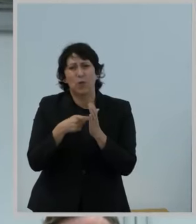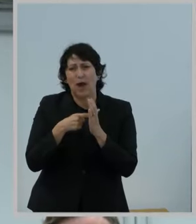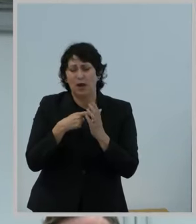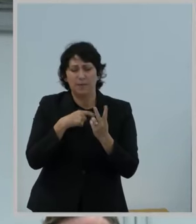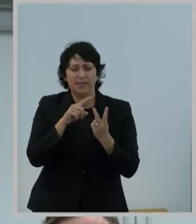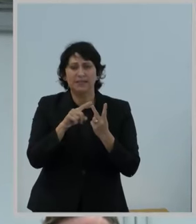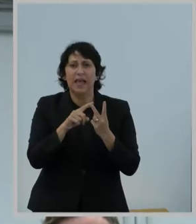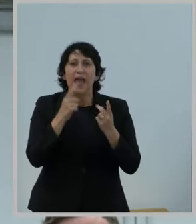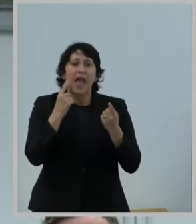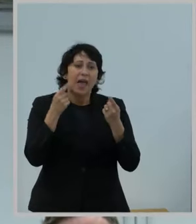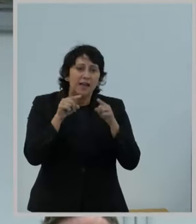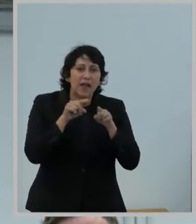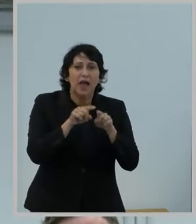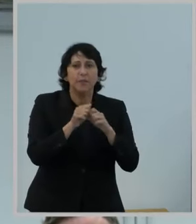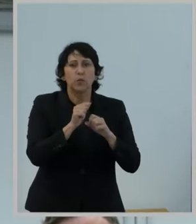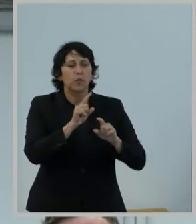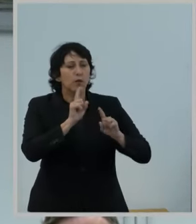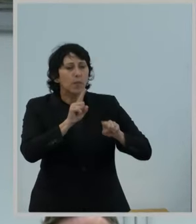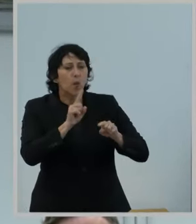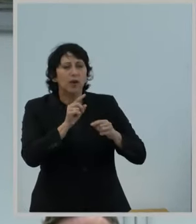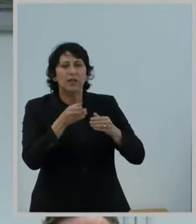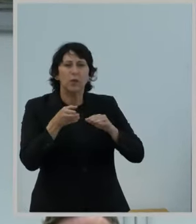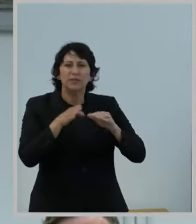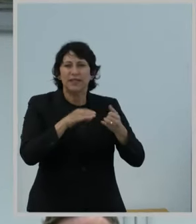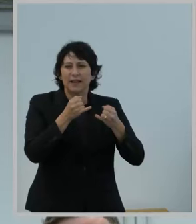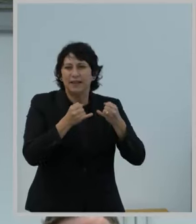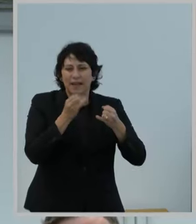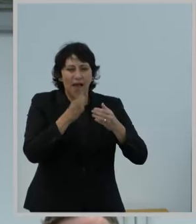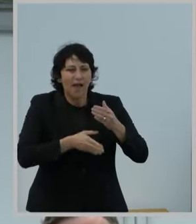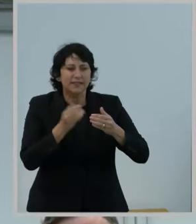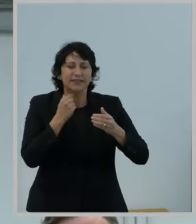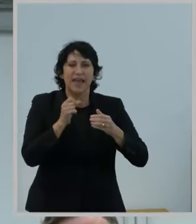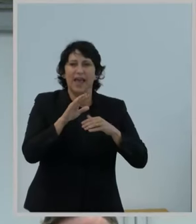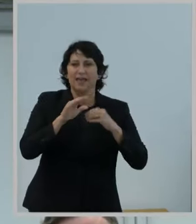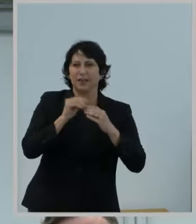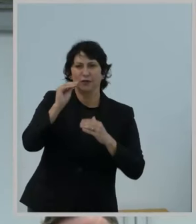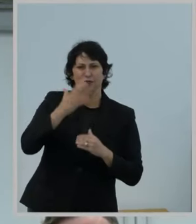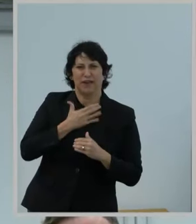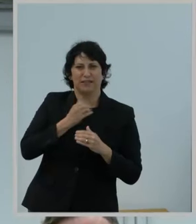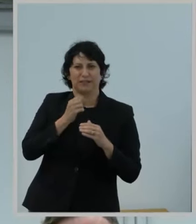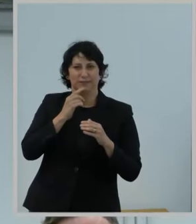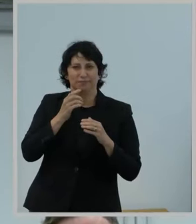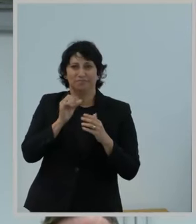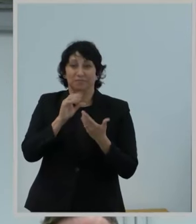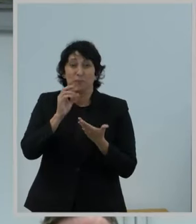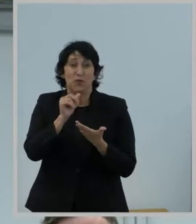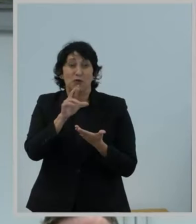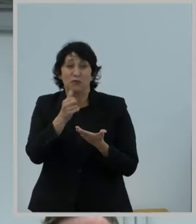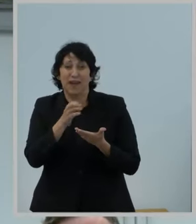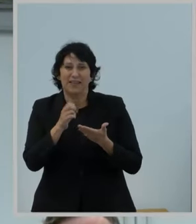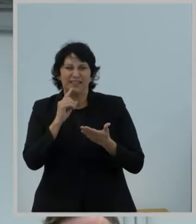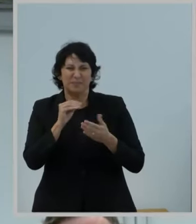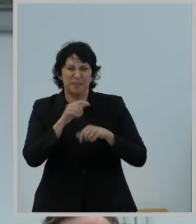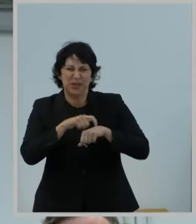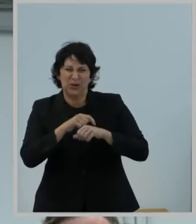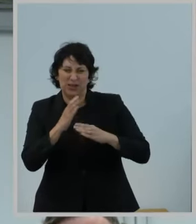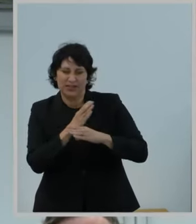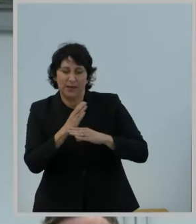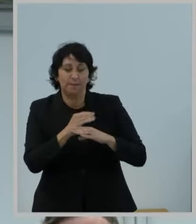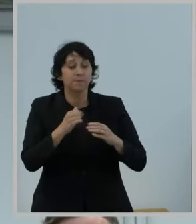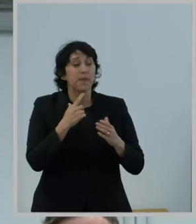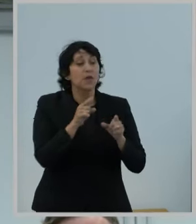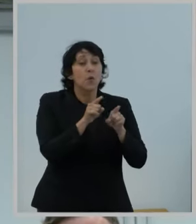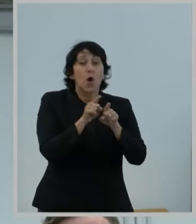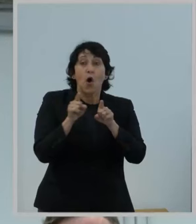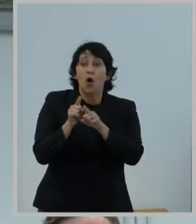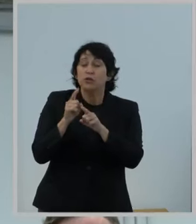of reporting deadlines, grace periods, and support reductions. The report and order would improve commission oversight of the high-cost program by increasing